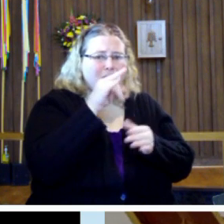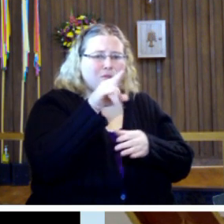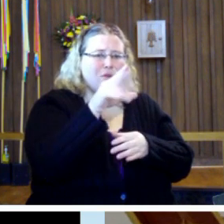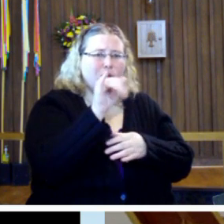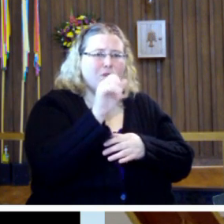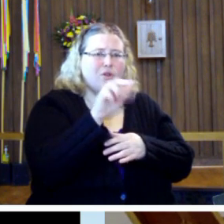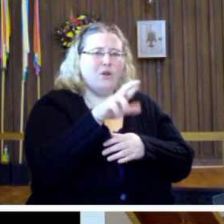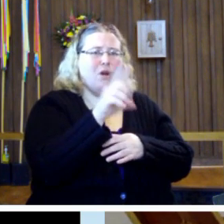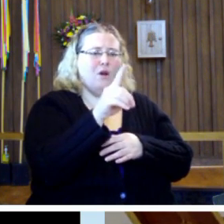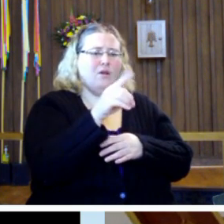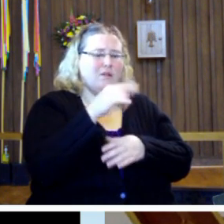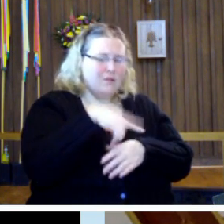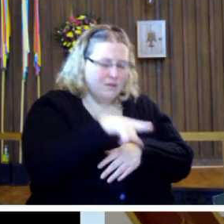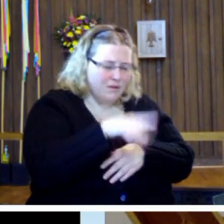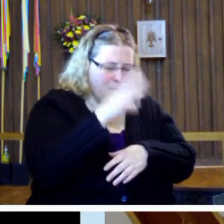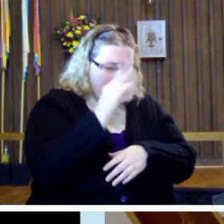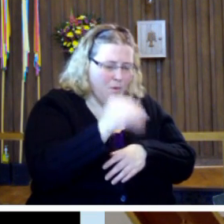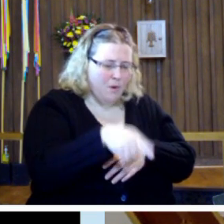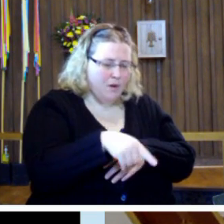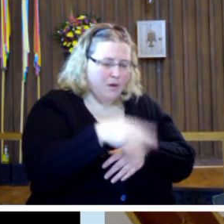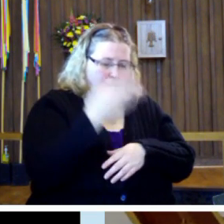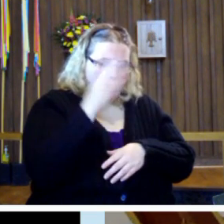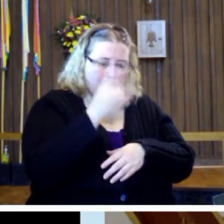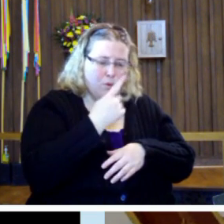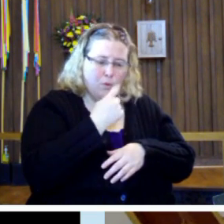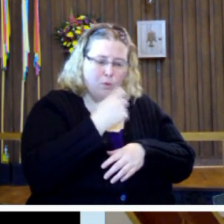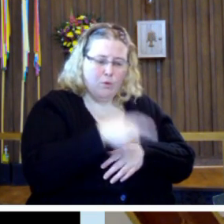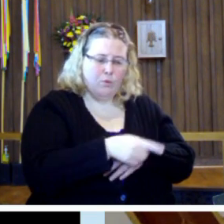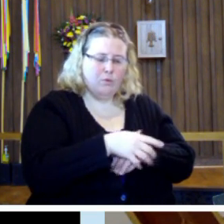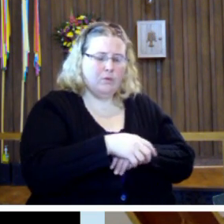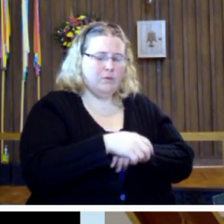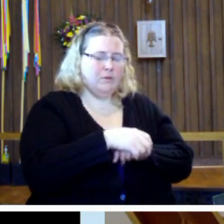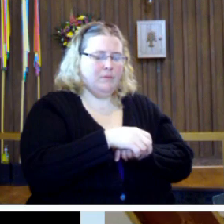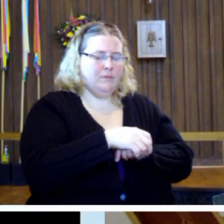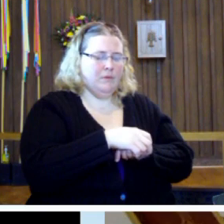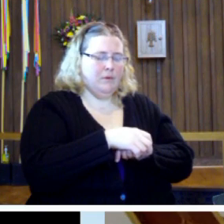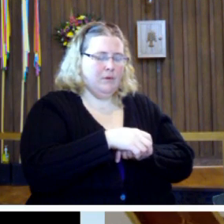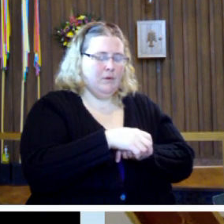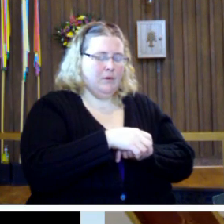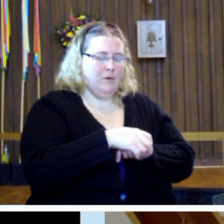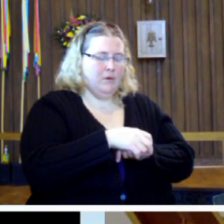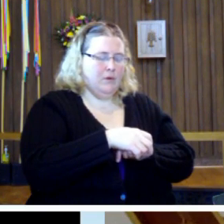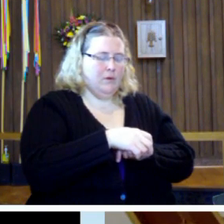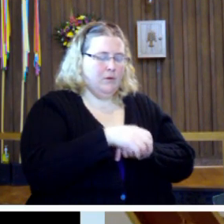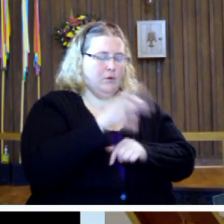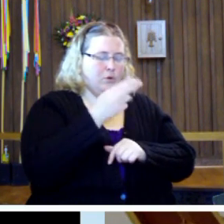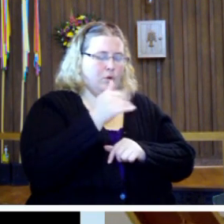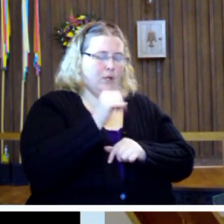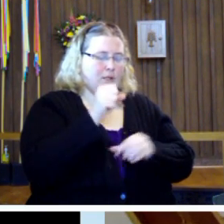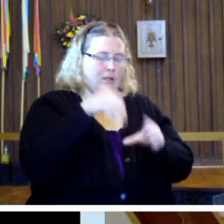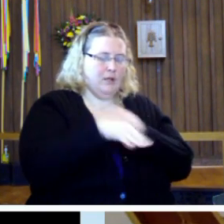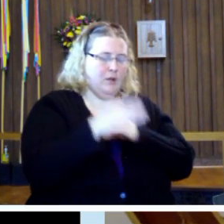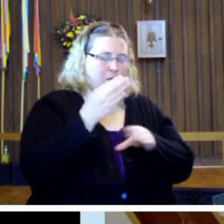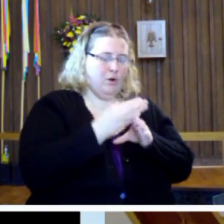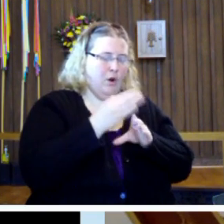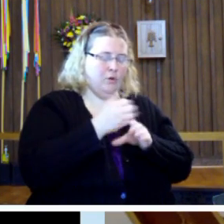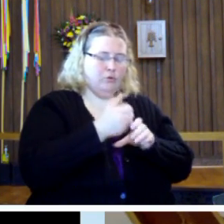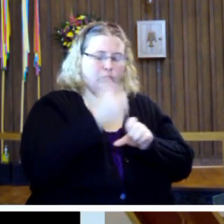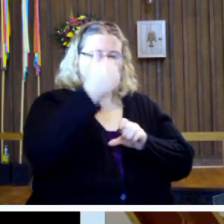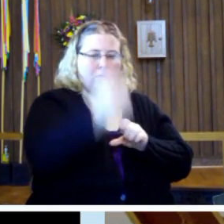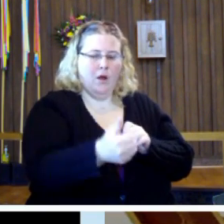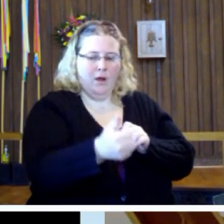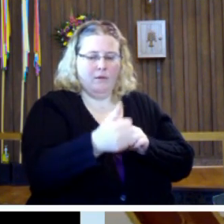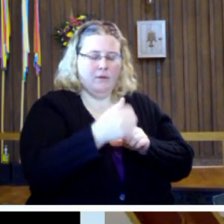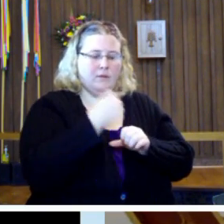your yard, and there's this little kid. They don't know who he belongs to. So Chris gets in her car and drives to the next